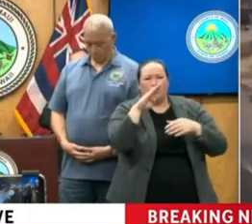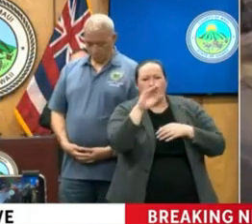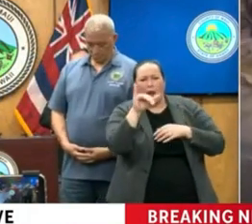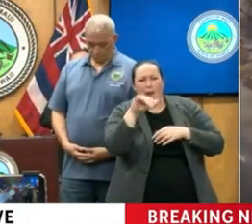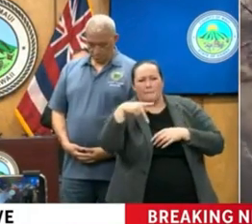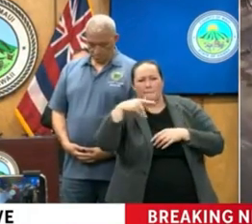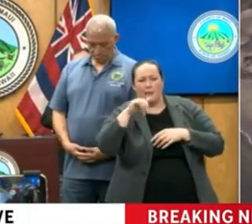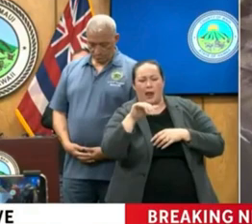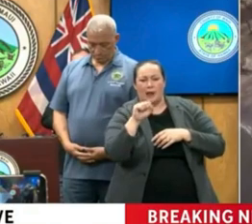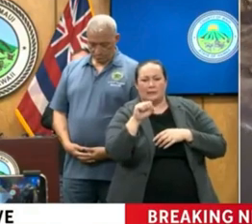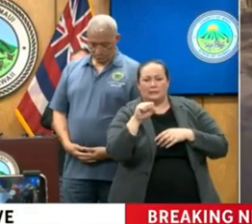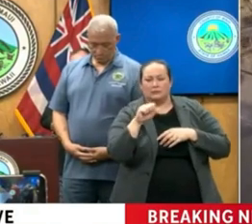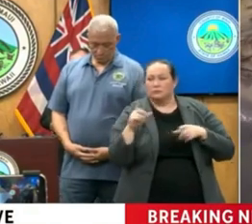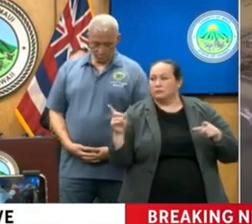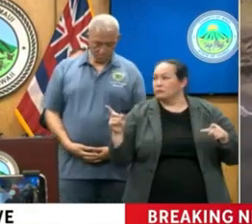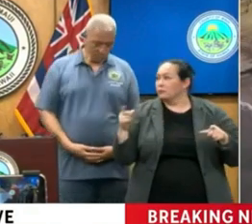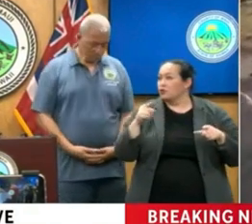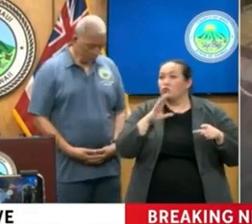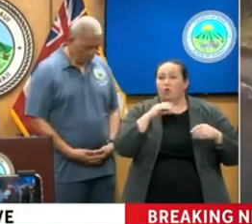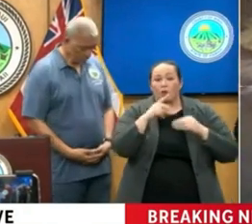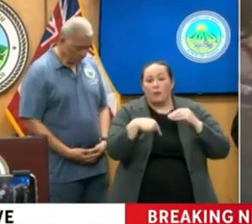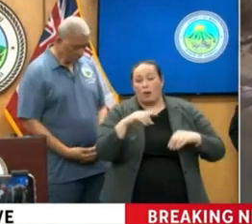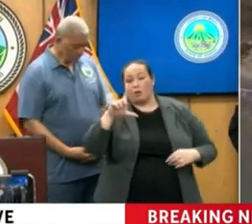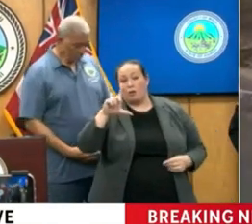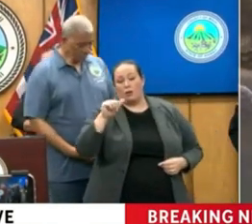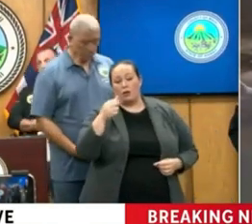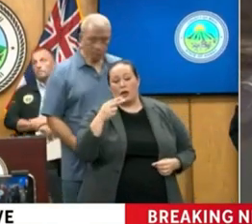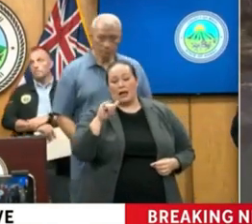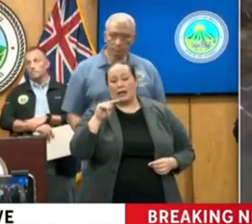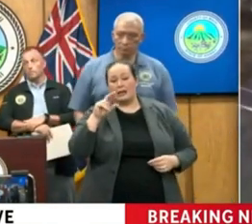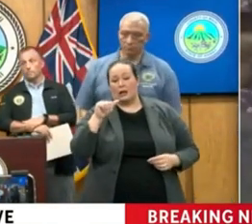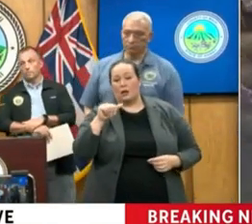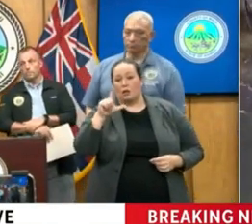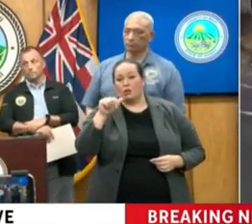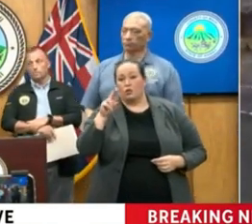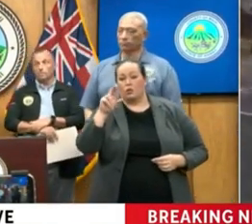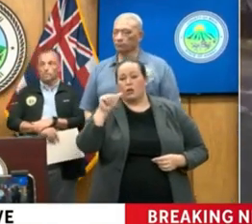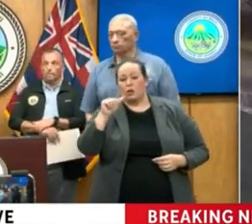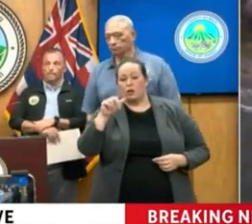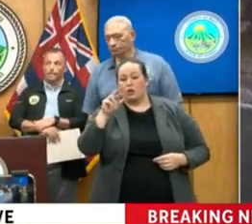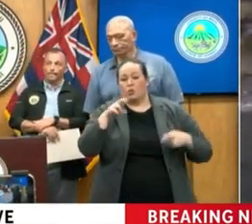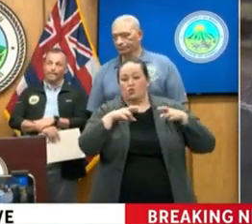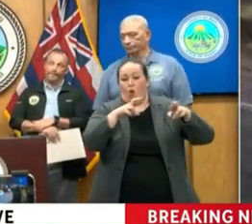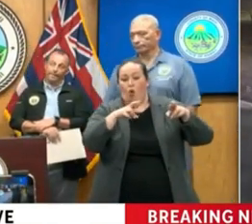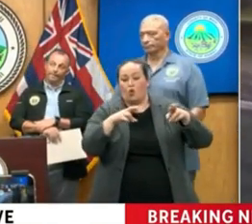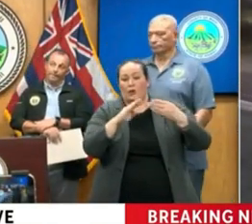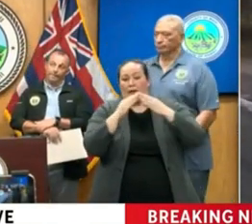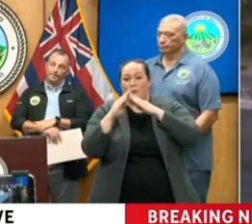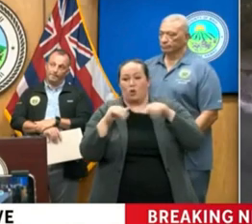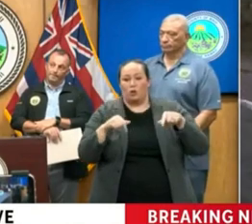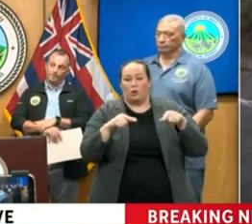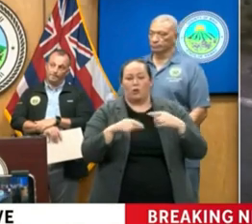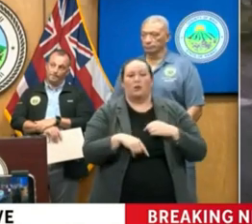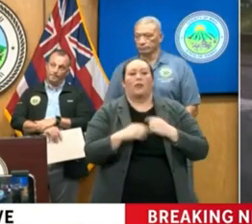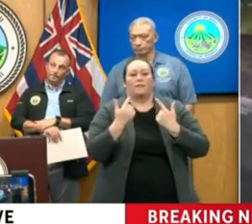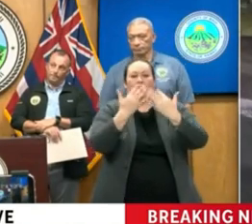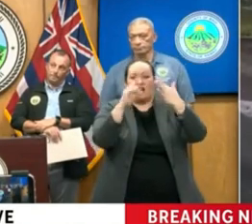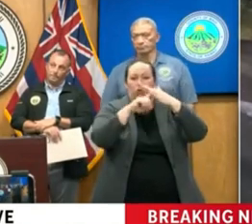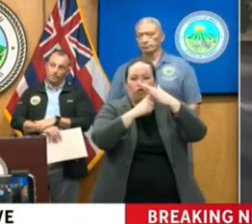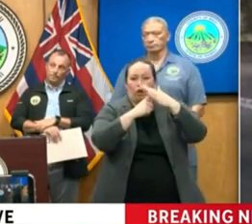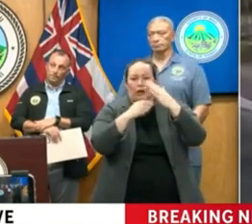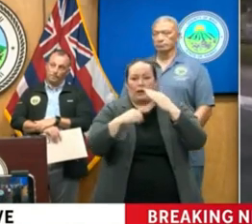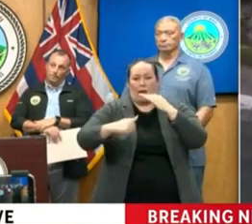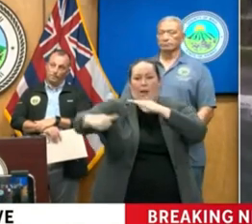So you're referring to the Lahaina Luna Road neighborhood. Correct. So the fire did start above that,